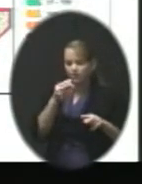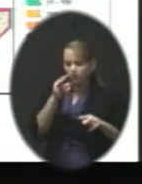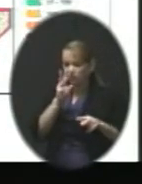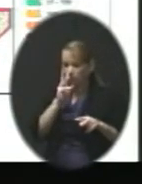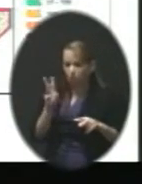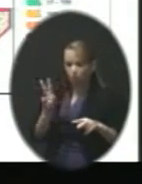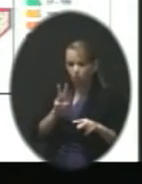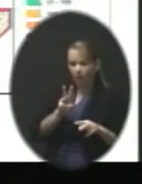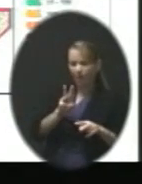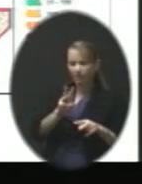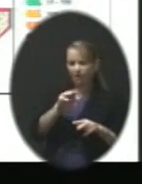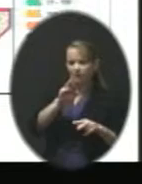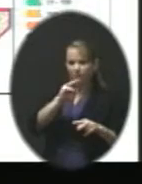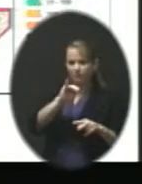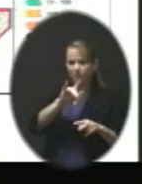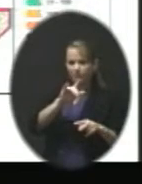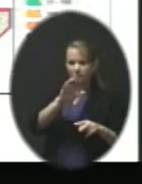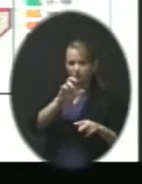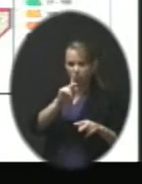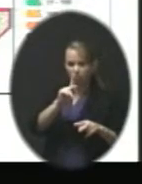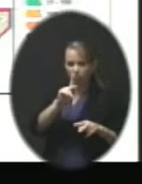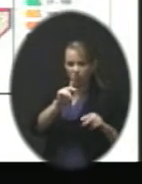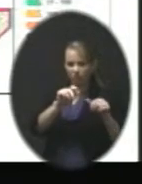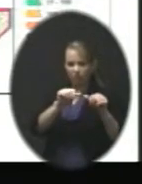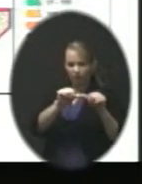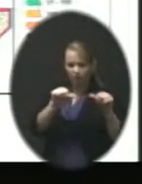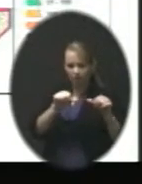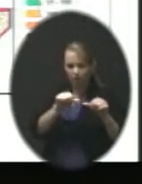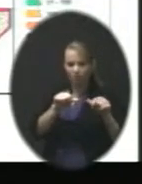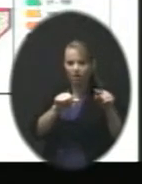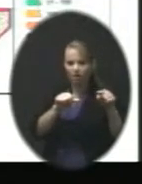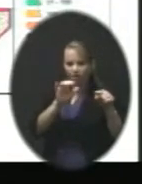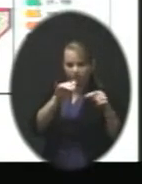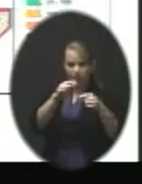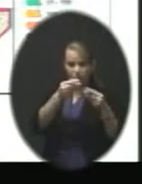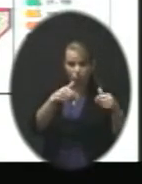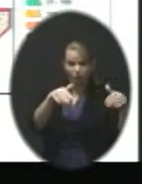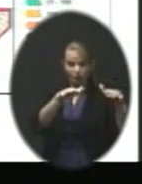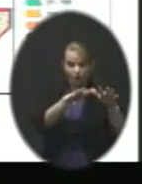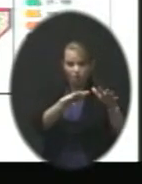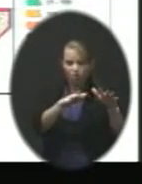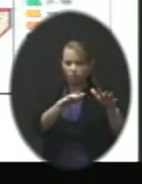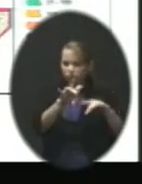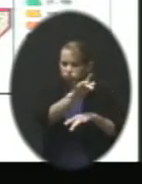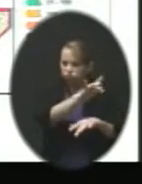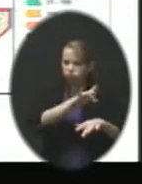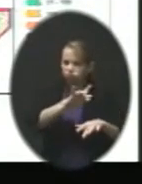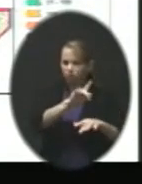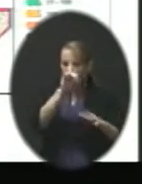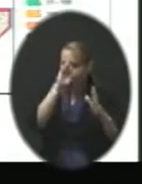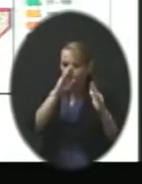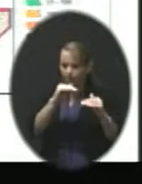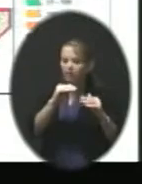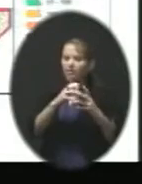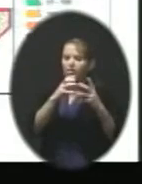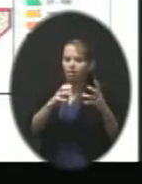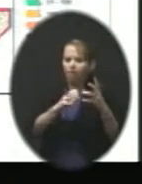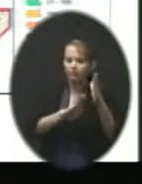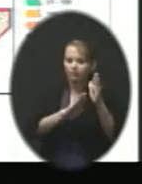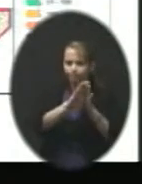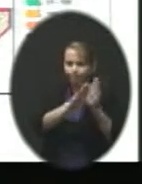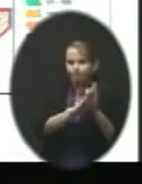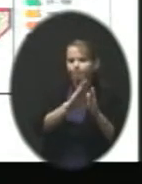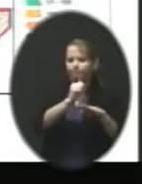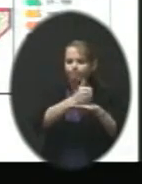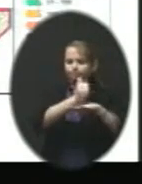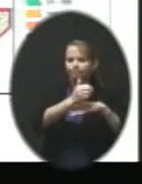or the Millbrook site, that brown, we anticipate lots of development going on in those areas. And we've had to plan accordingly. And you'll see